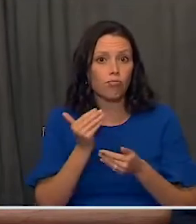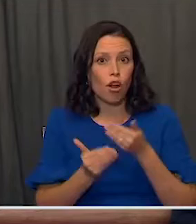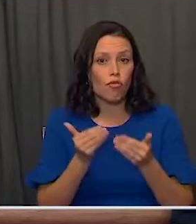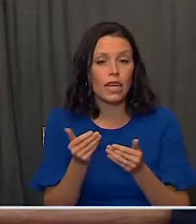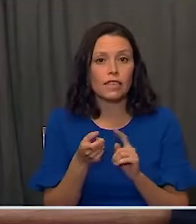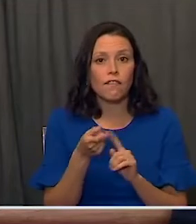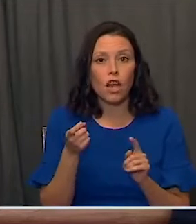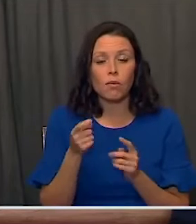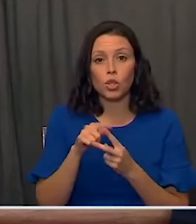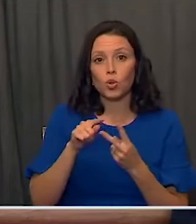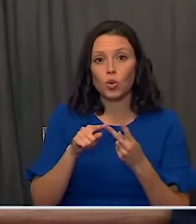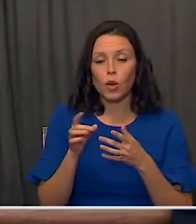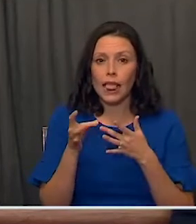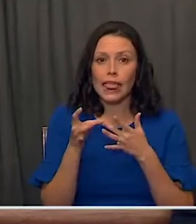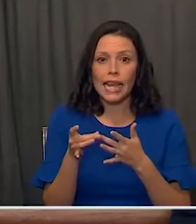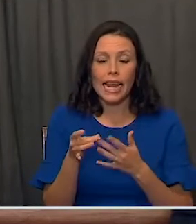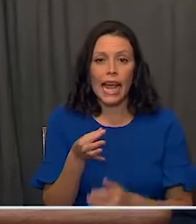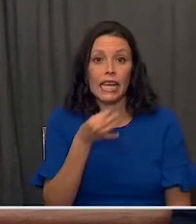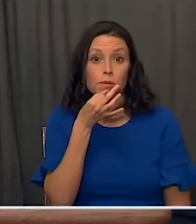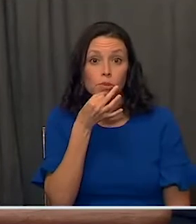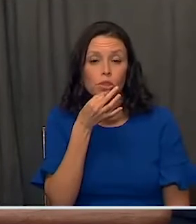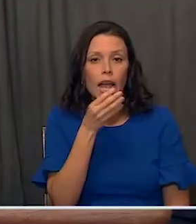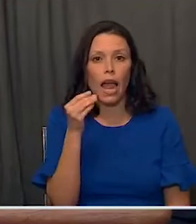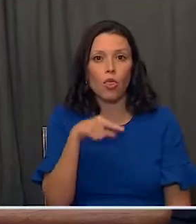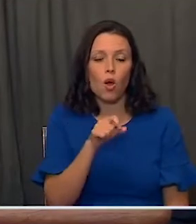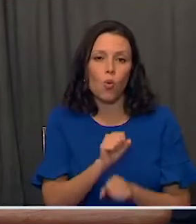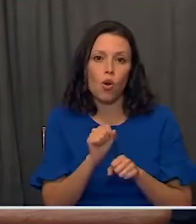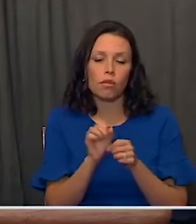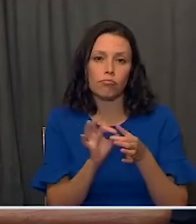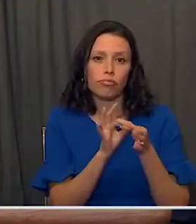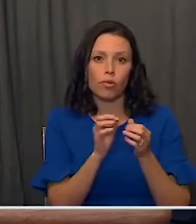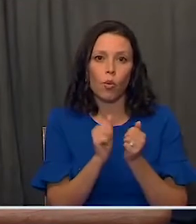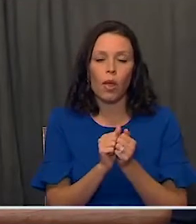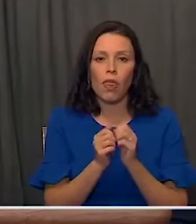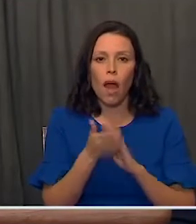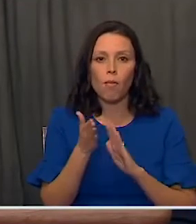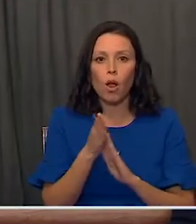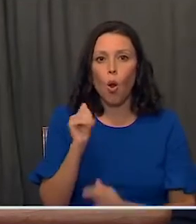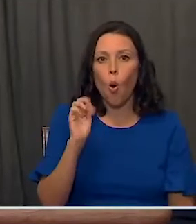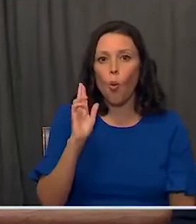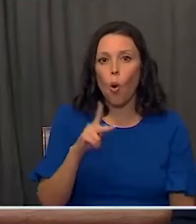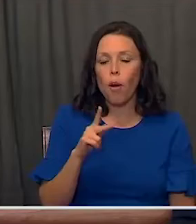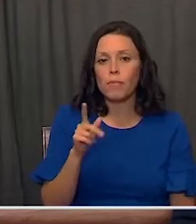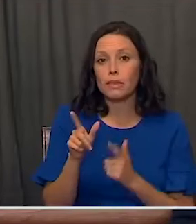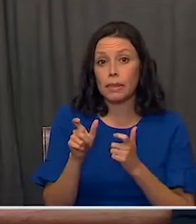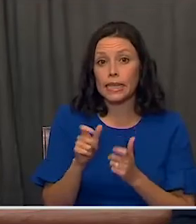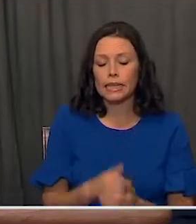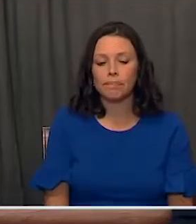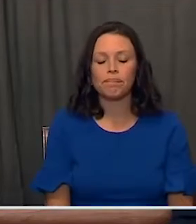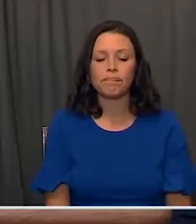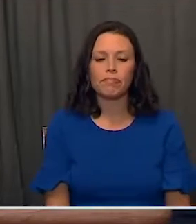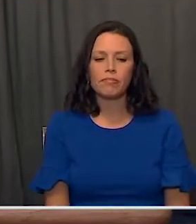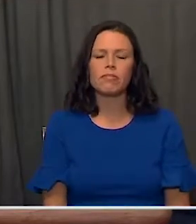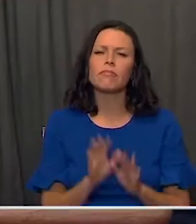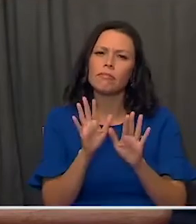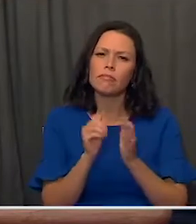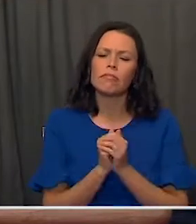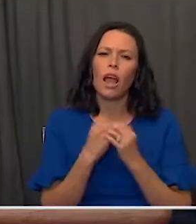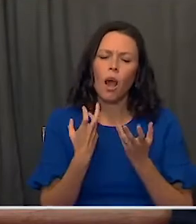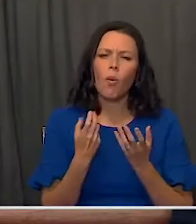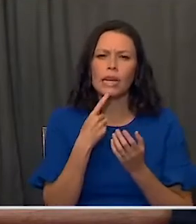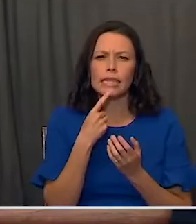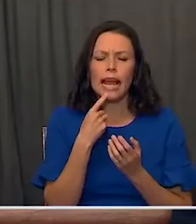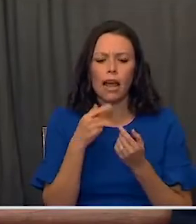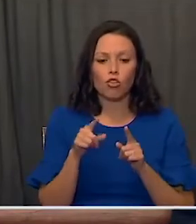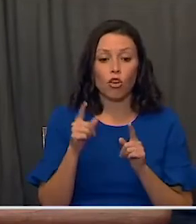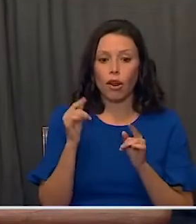two of our leading experts and those that are coordinating Operation Warp Speed. What I want to say in the midst of all of this to the American people as